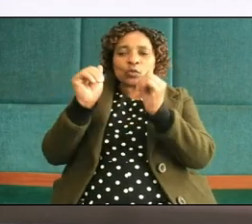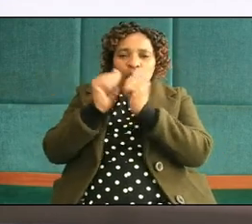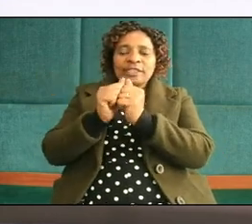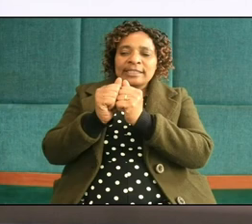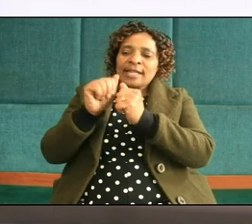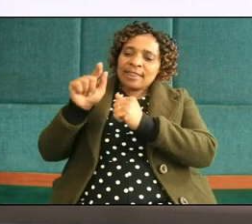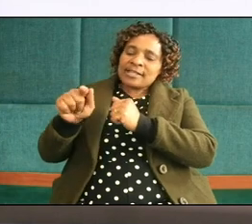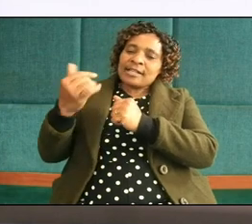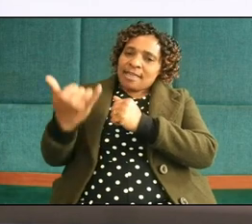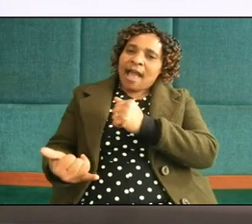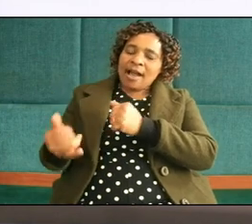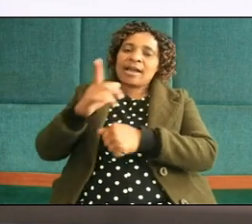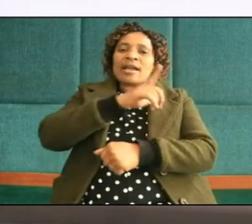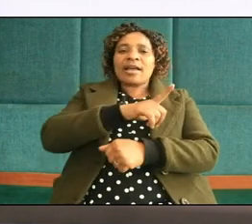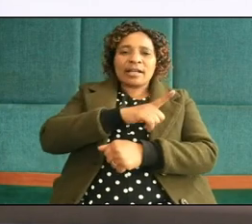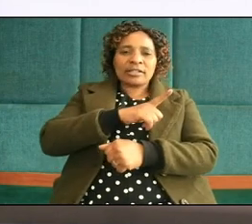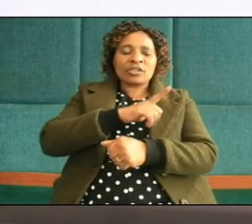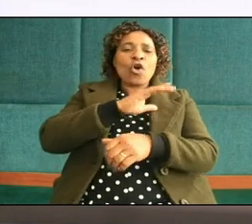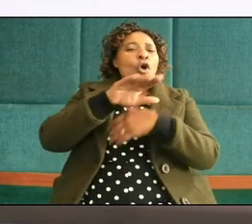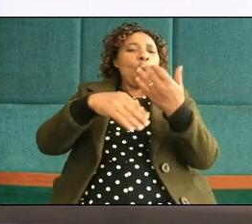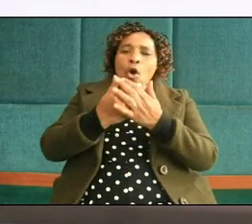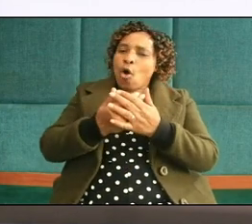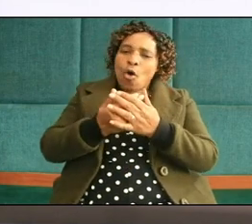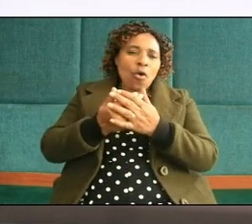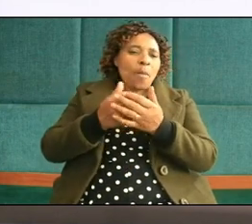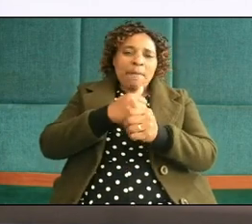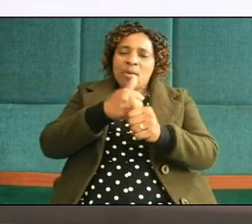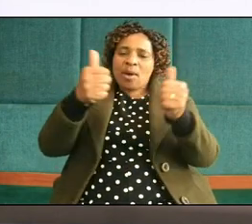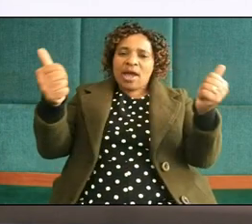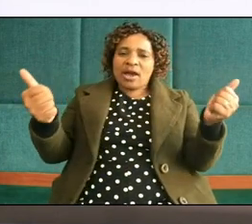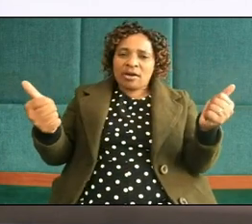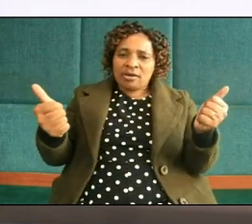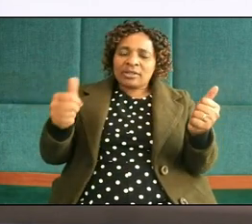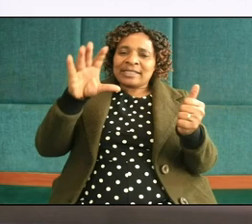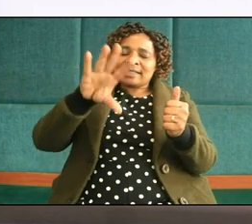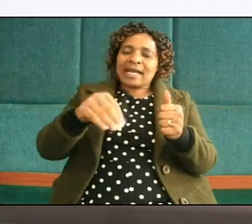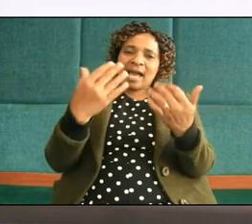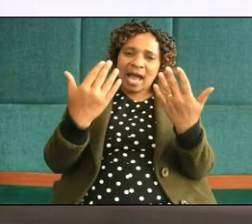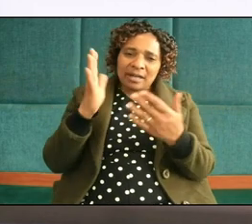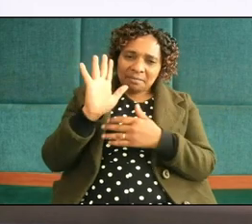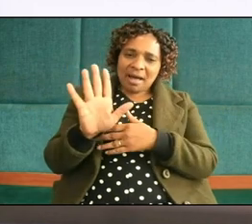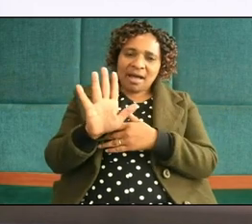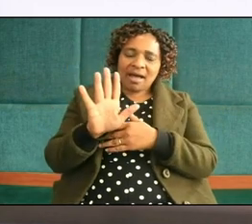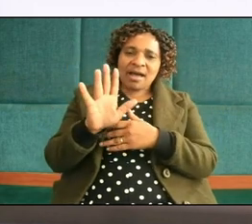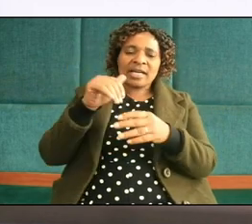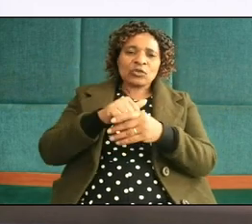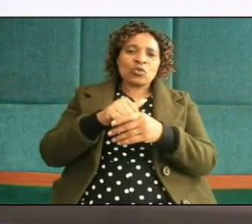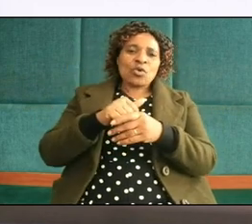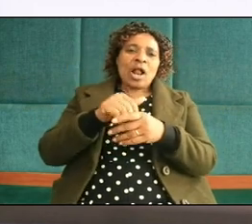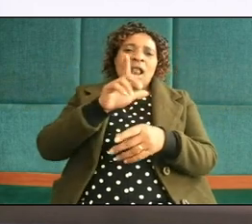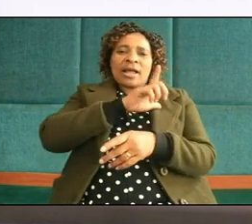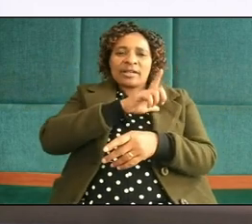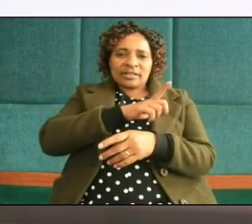lady all will be right taking his hands into that lady's